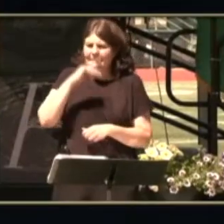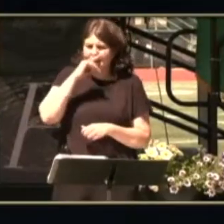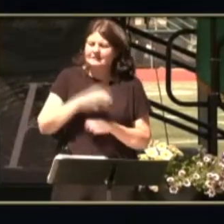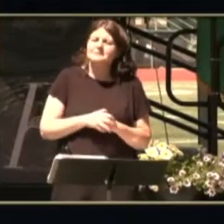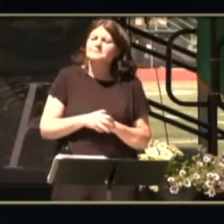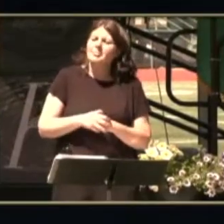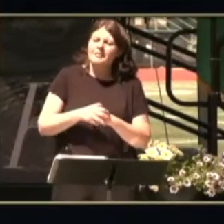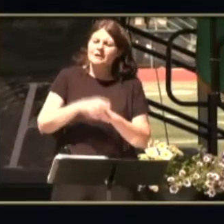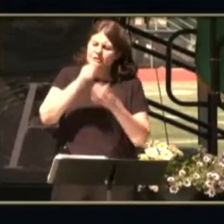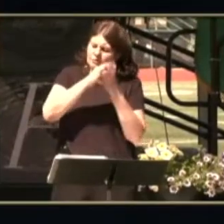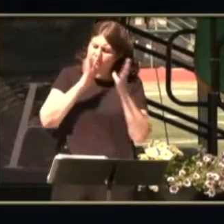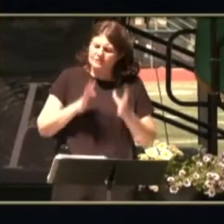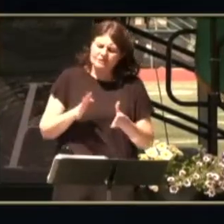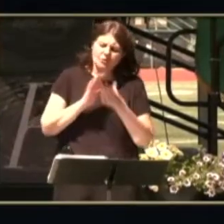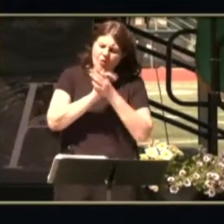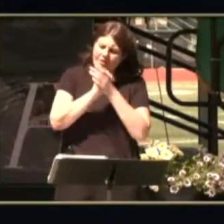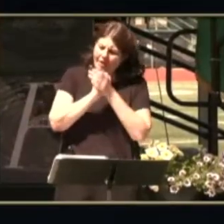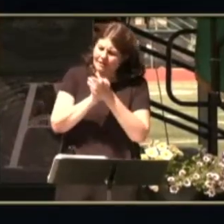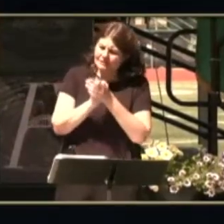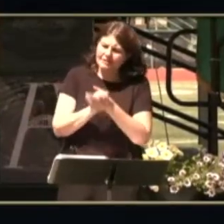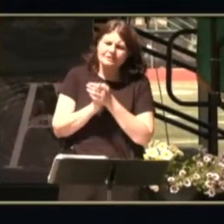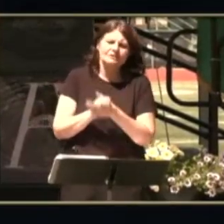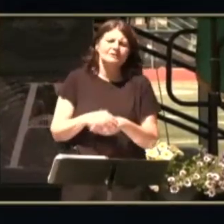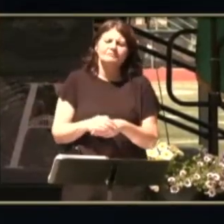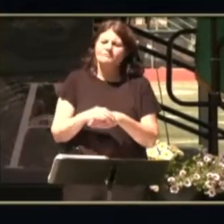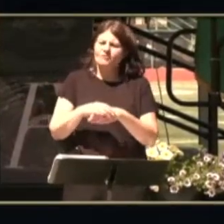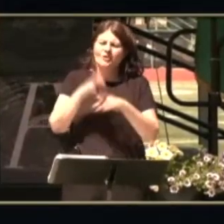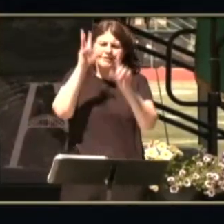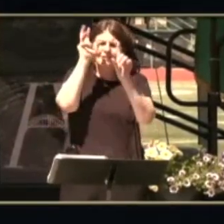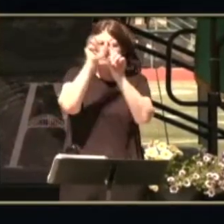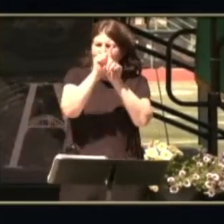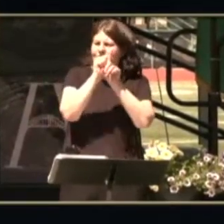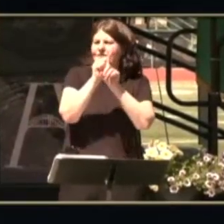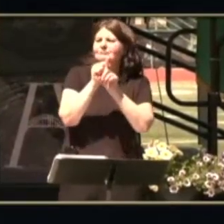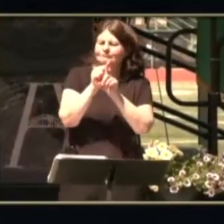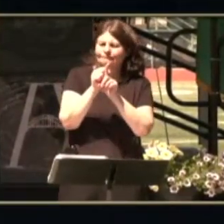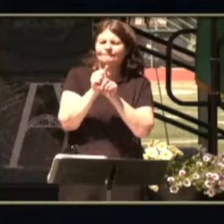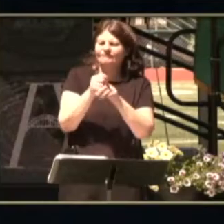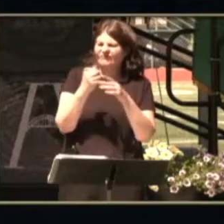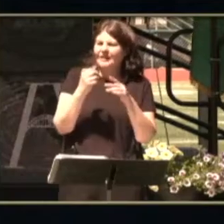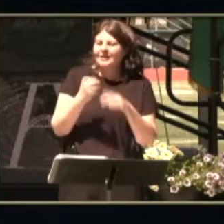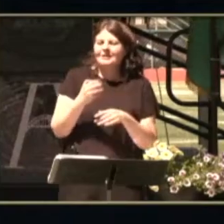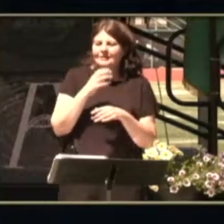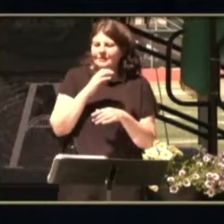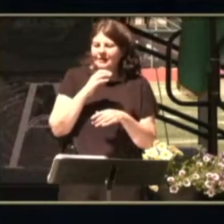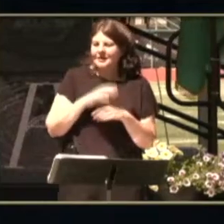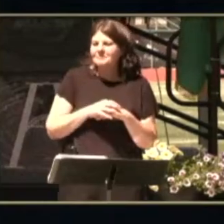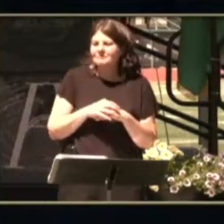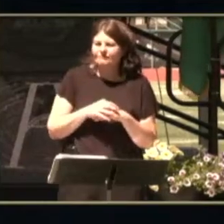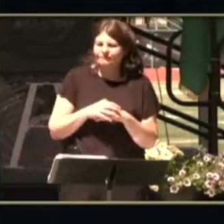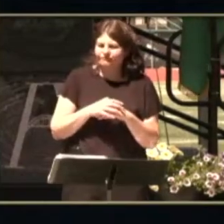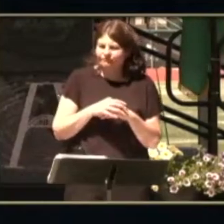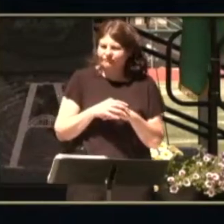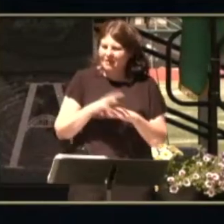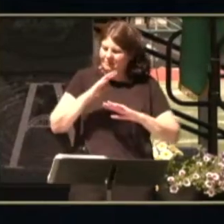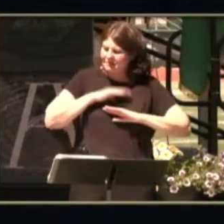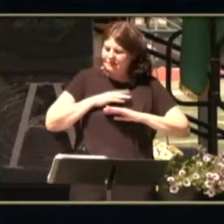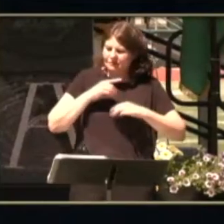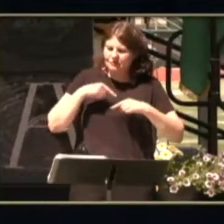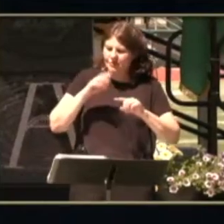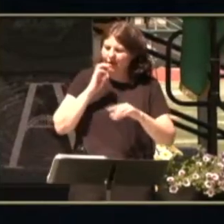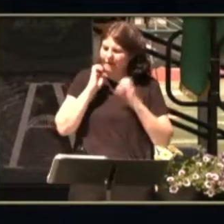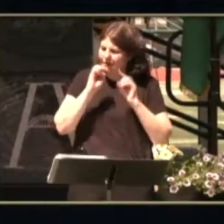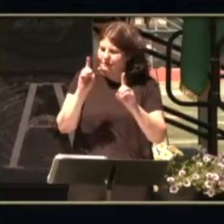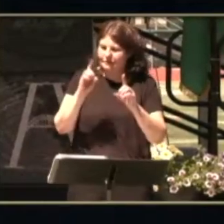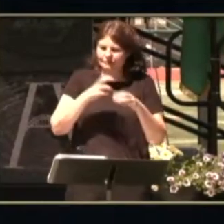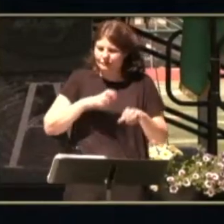getting to this point uh in your in your educational journey uh we're so proud of what you've accomplished and we're so excited